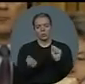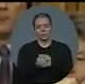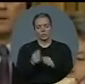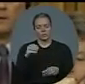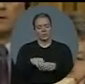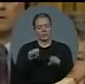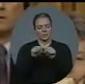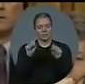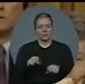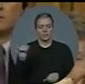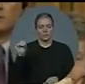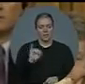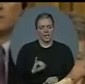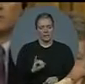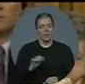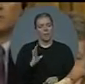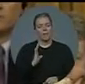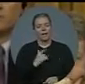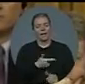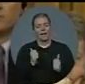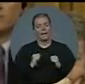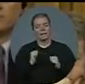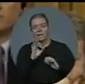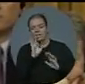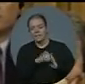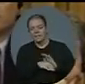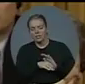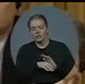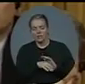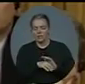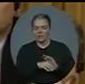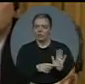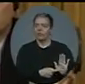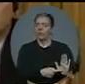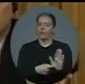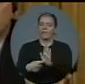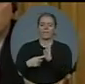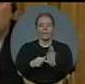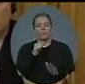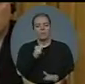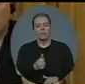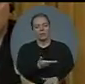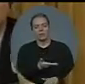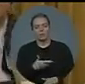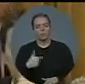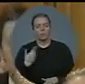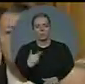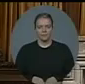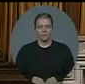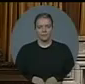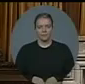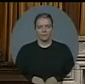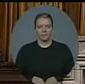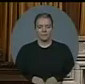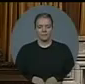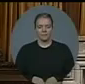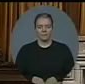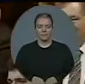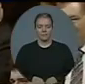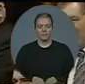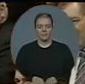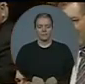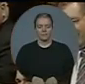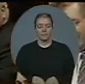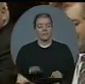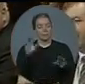instead of bringing forward independent legislation and being honest with Canadians? We're very honest with